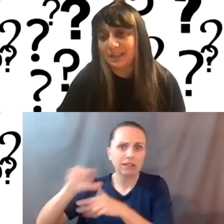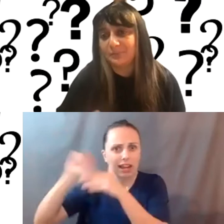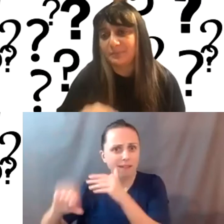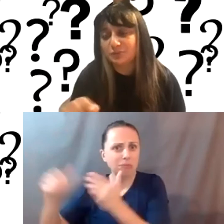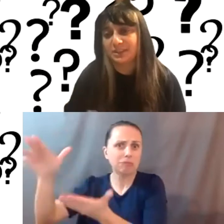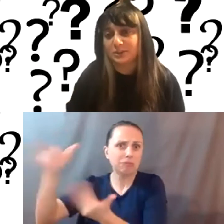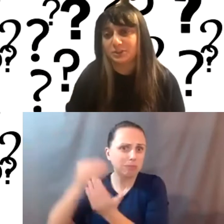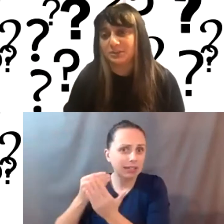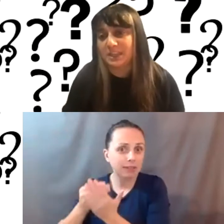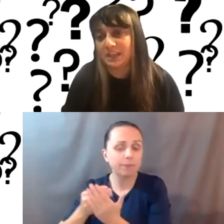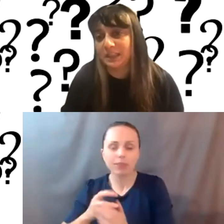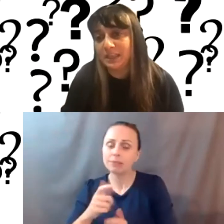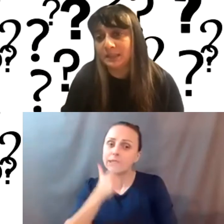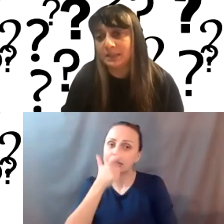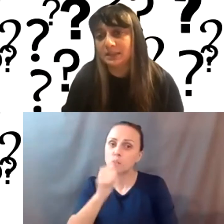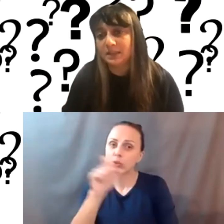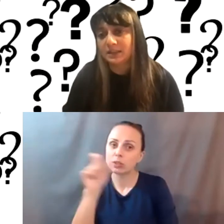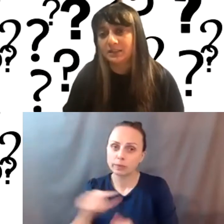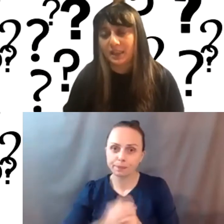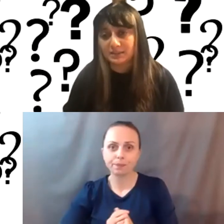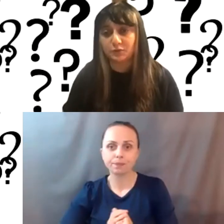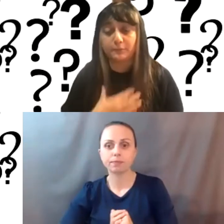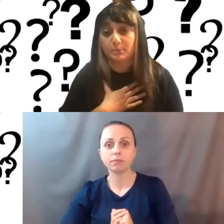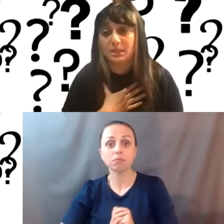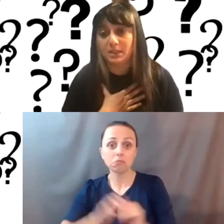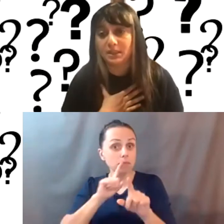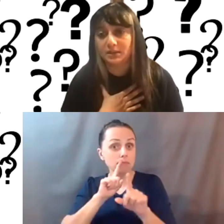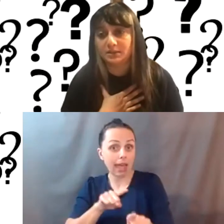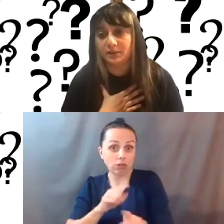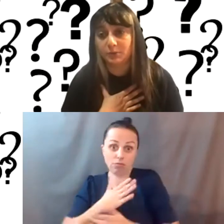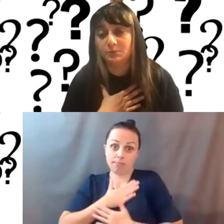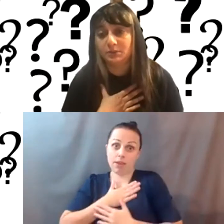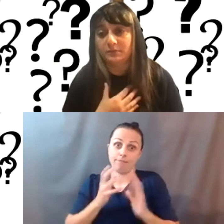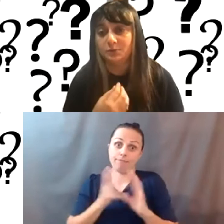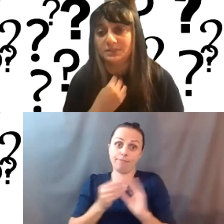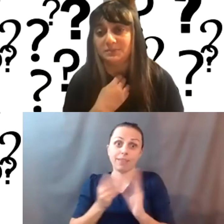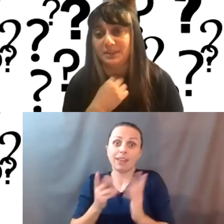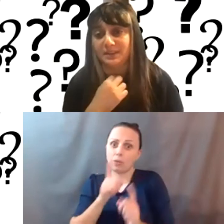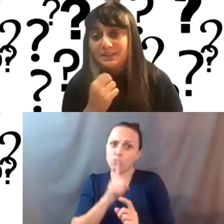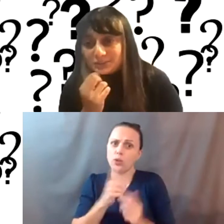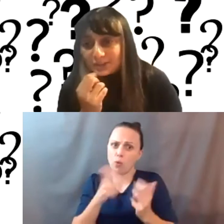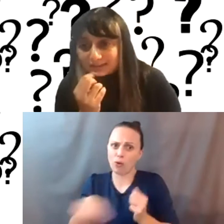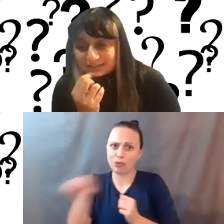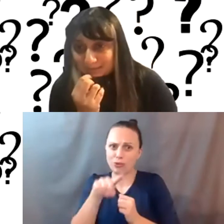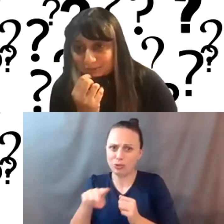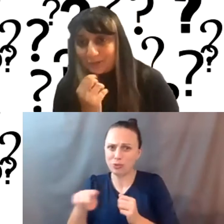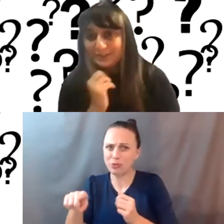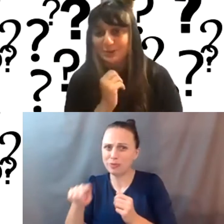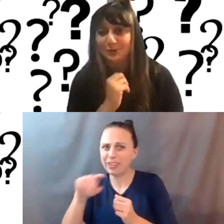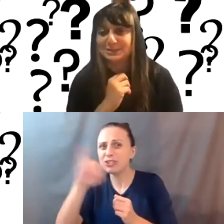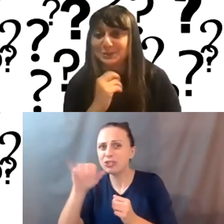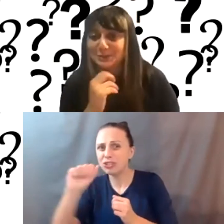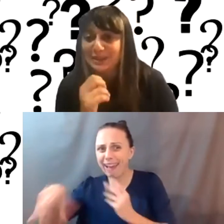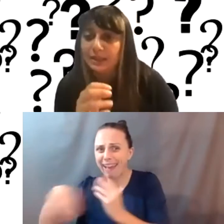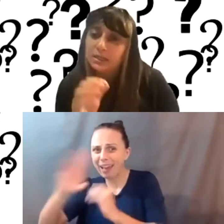really interesting question to me. And I think that the answer for me, and I really would love you to speak next to this, Jai, because I'm curious